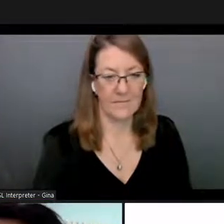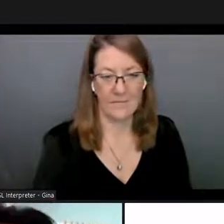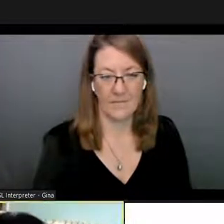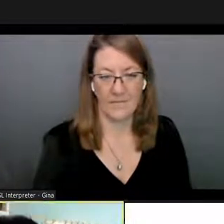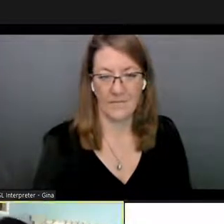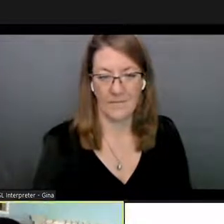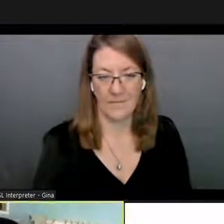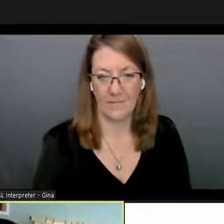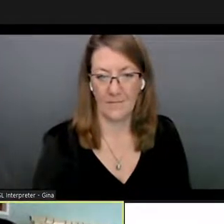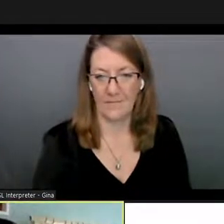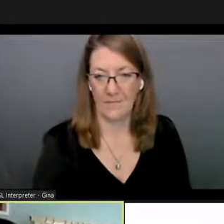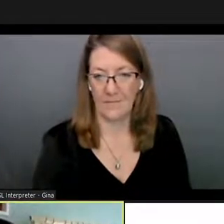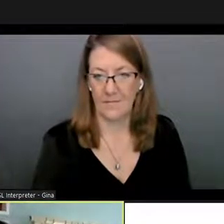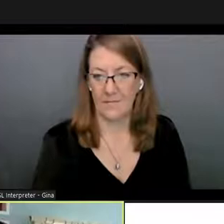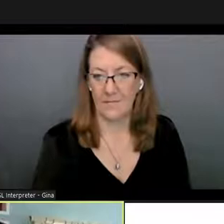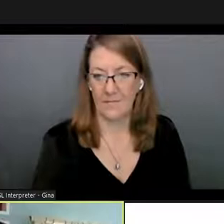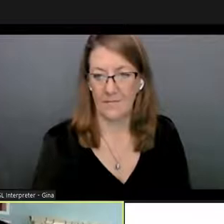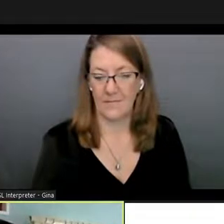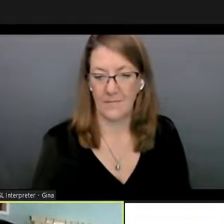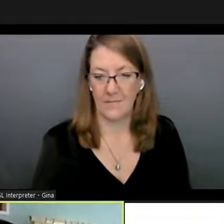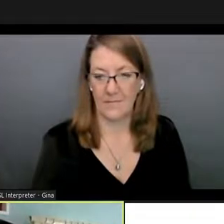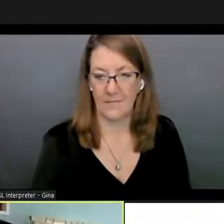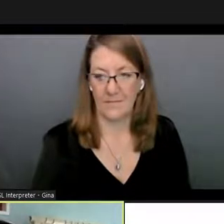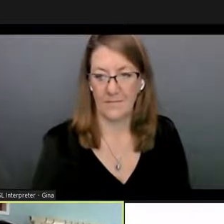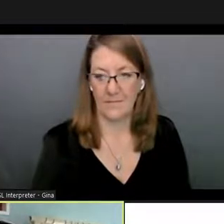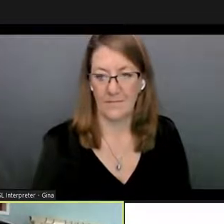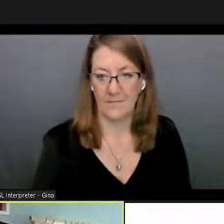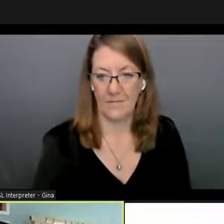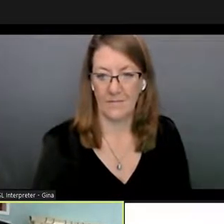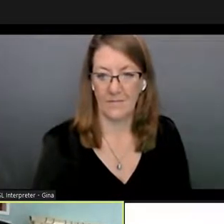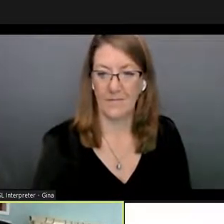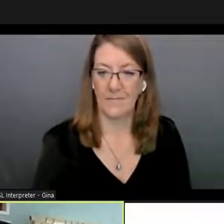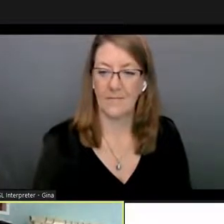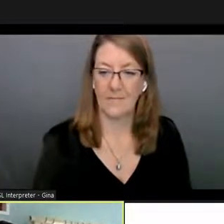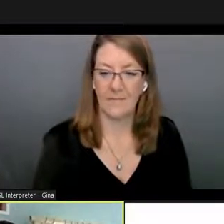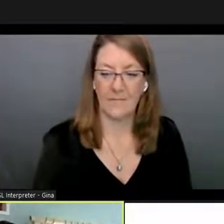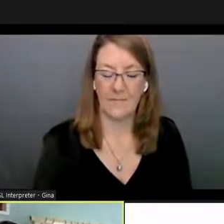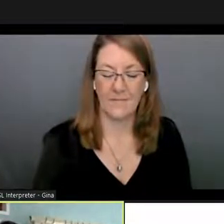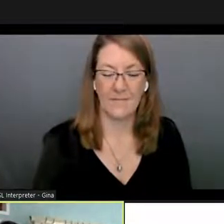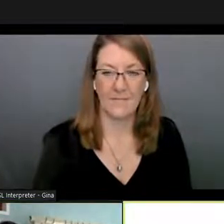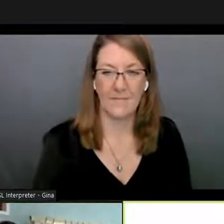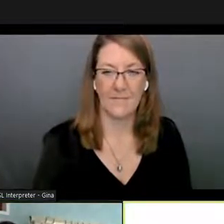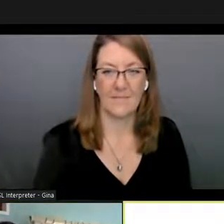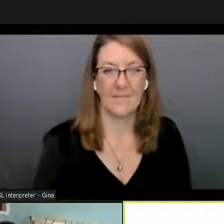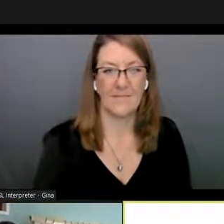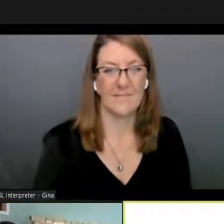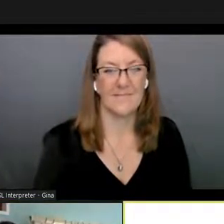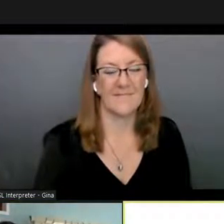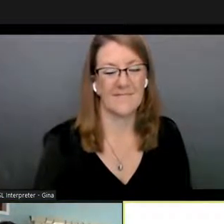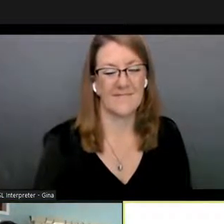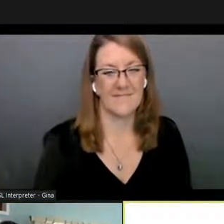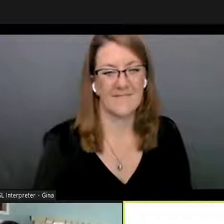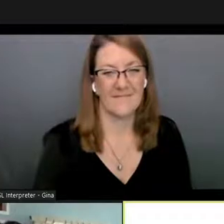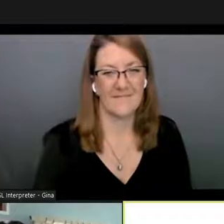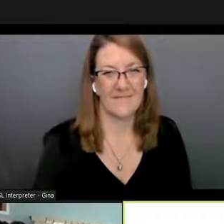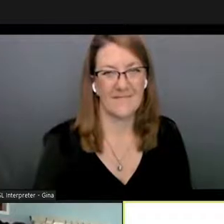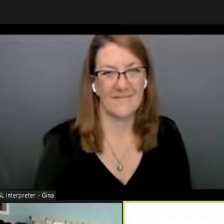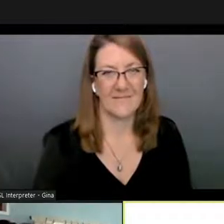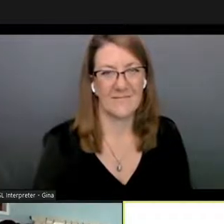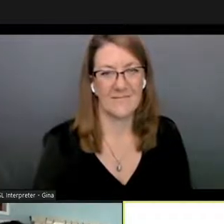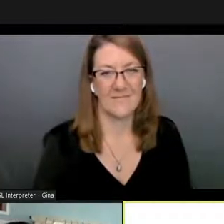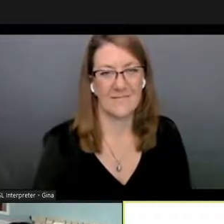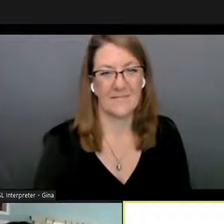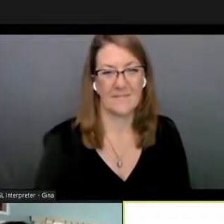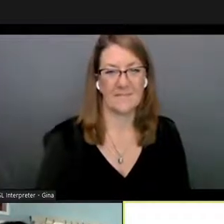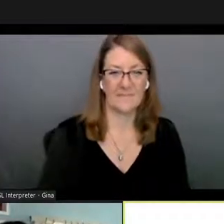yeah lane i'll email you yeah yes please um that would be great yeah i think it'd be interesting to create something like this we can